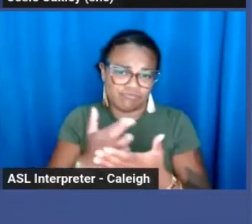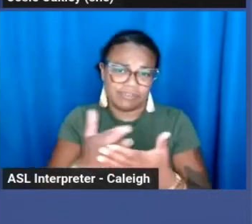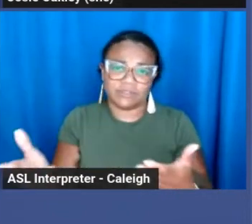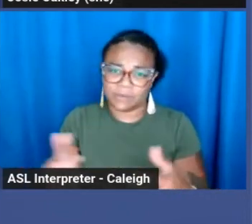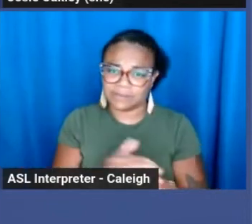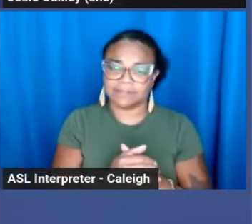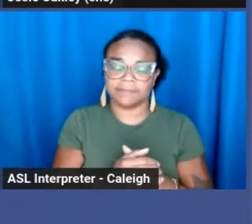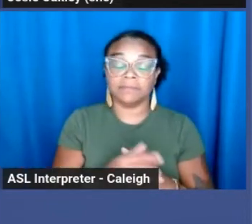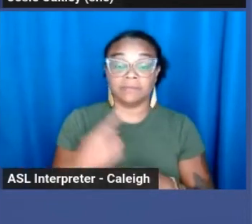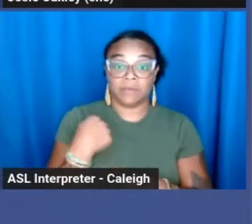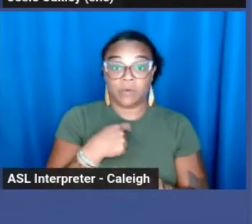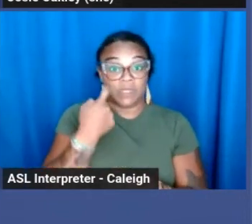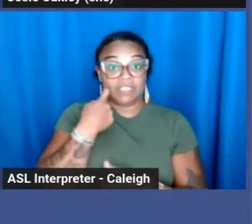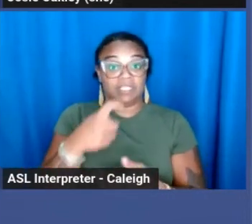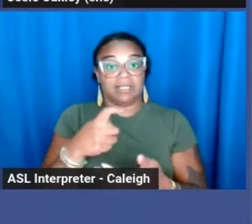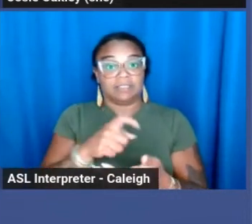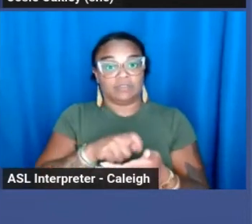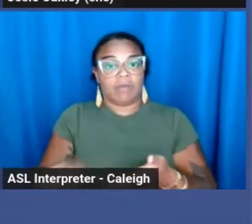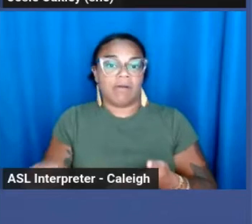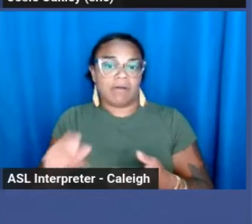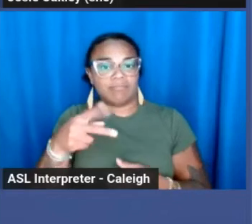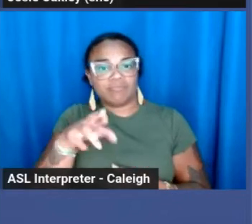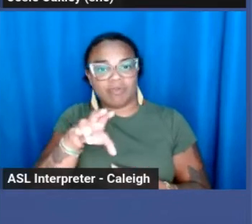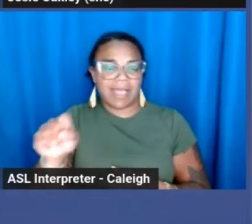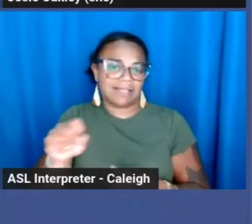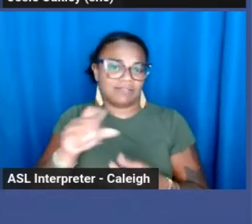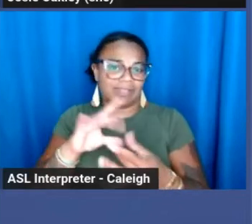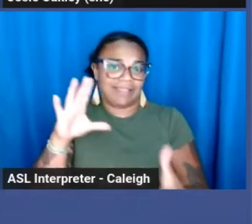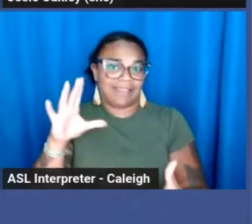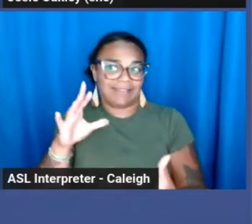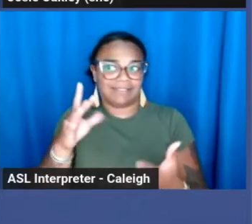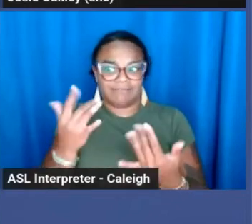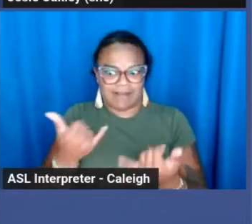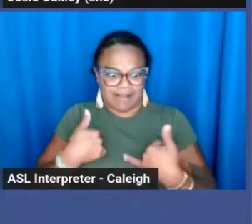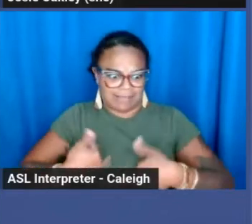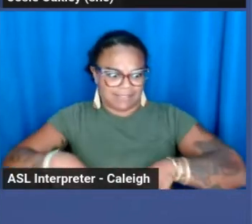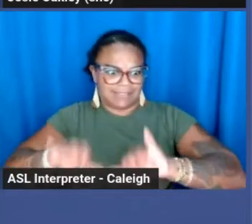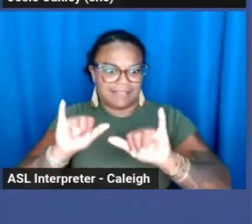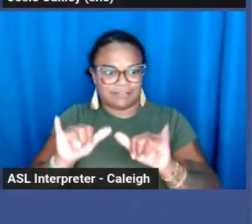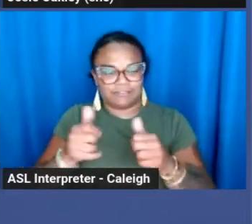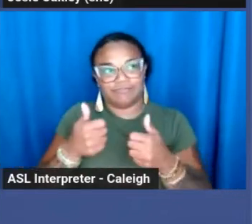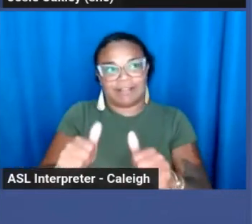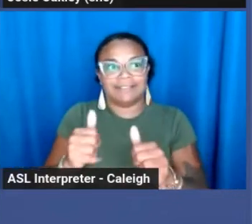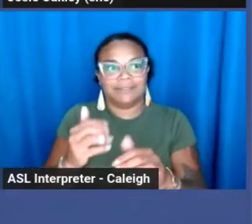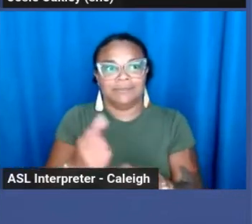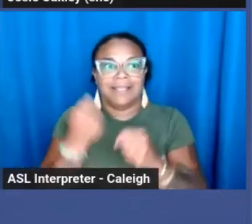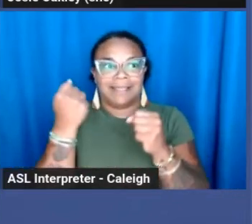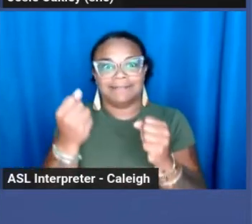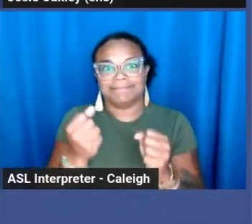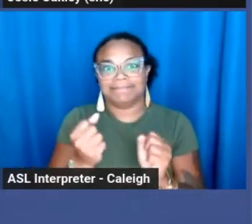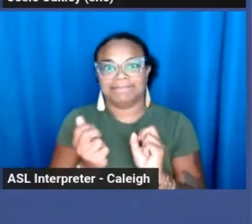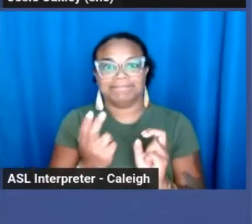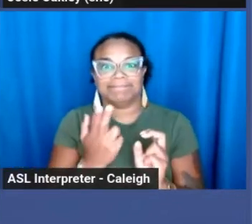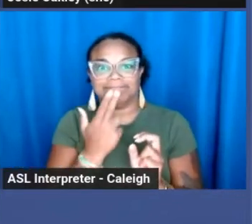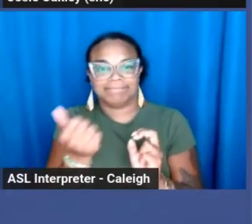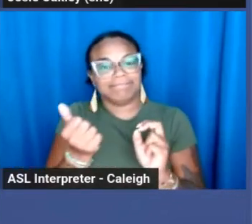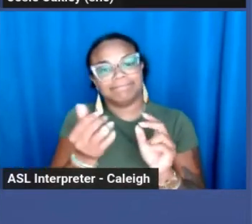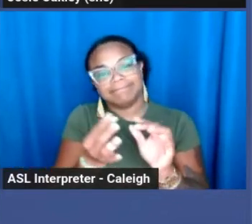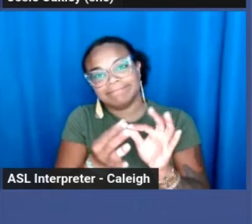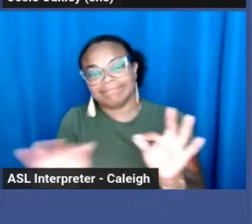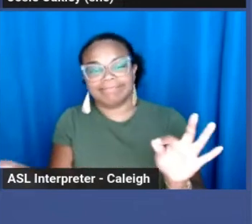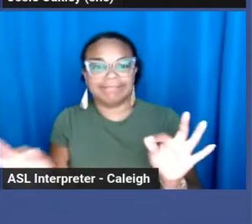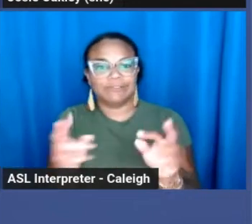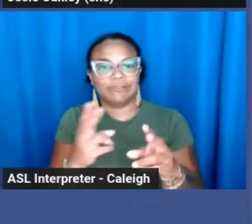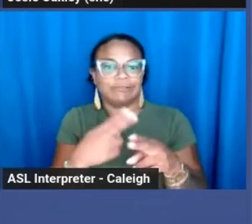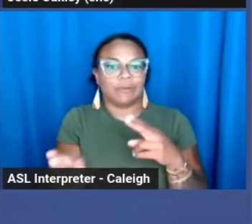We just wrote a press release and I've been working on getting nice quotable three sentence quotes from people in the community.